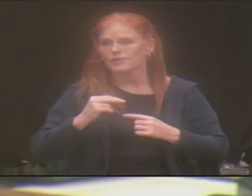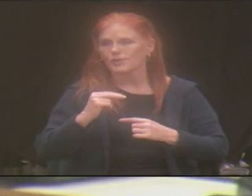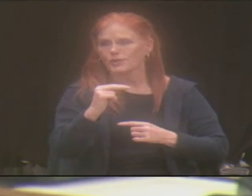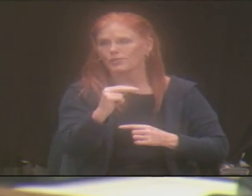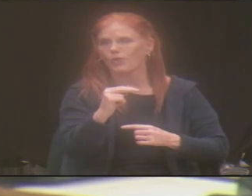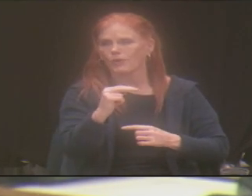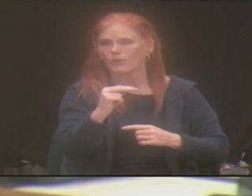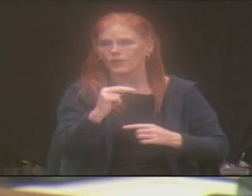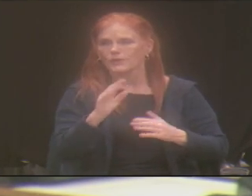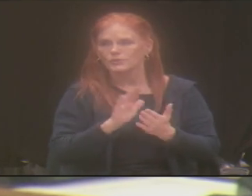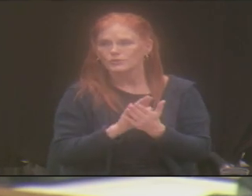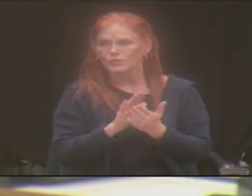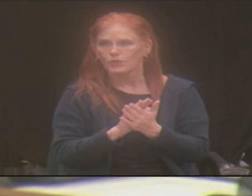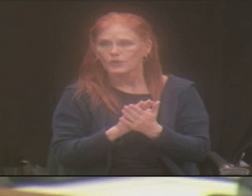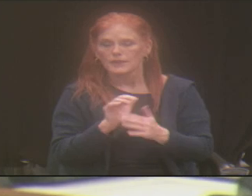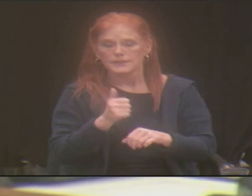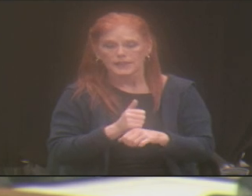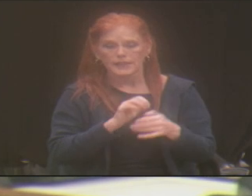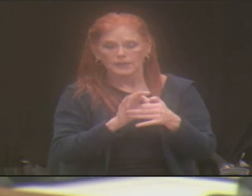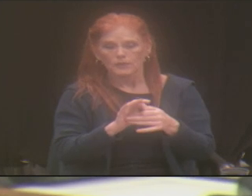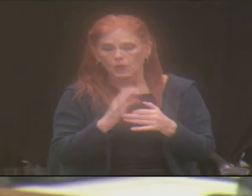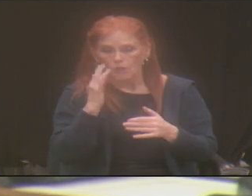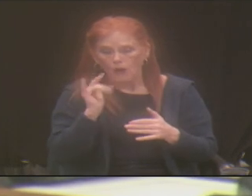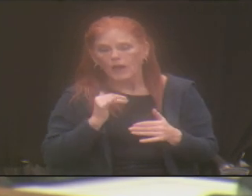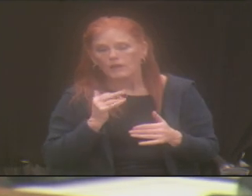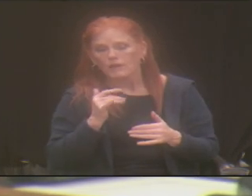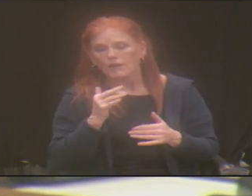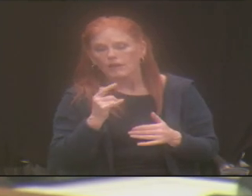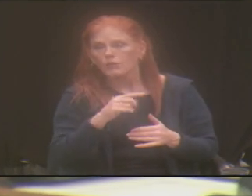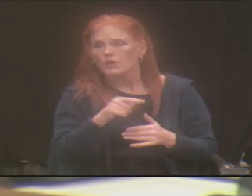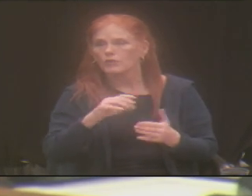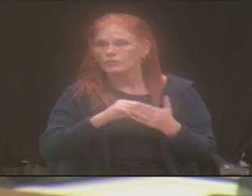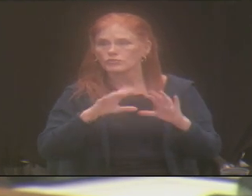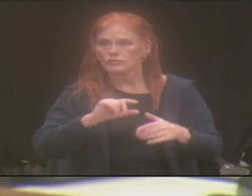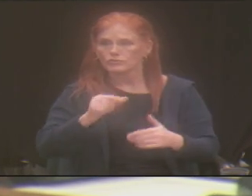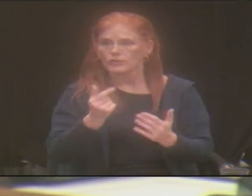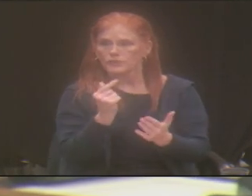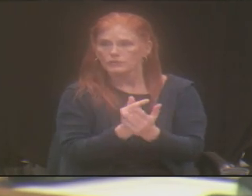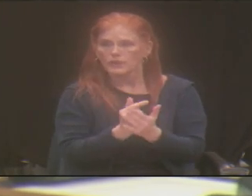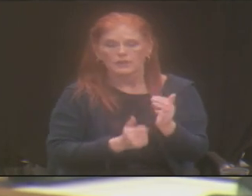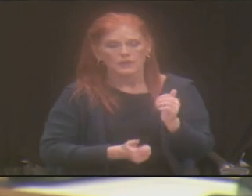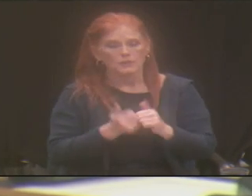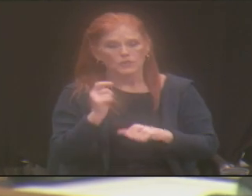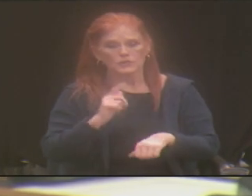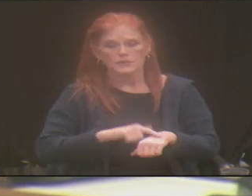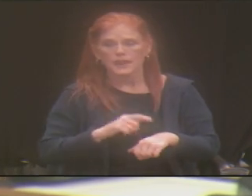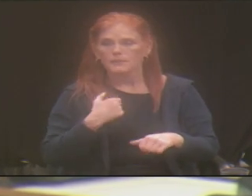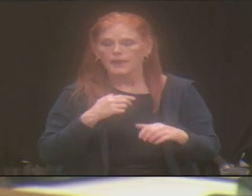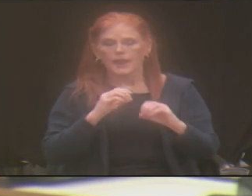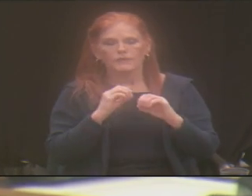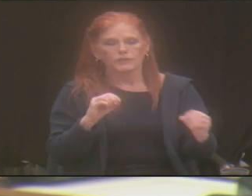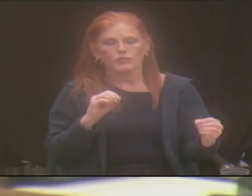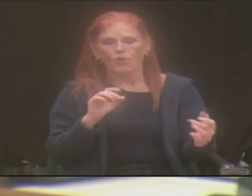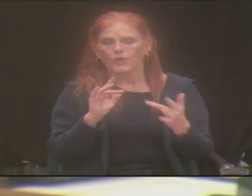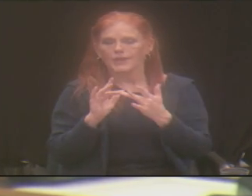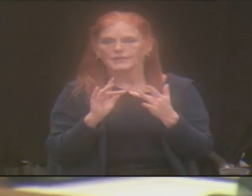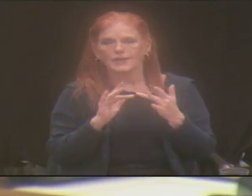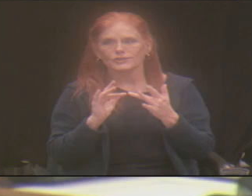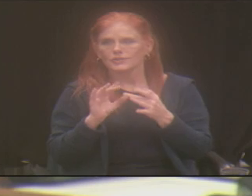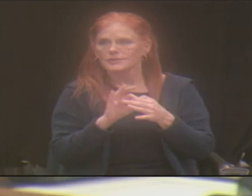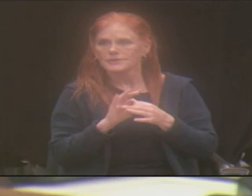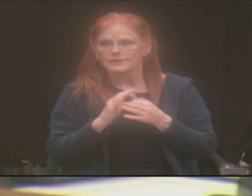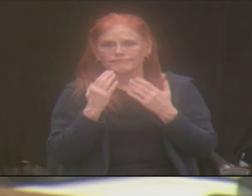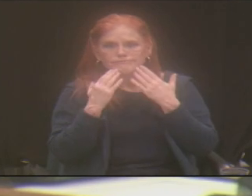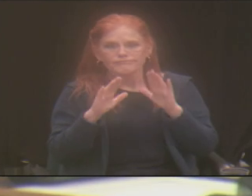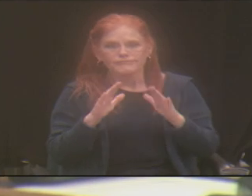those relationships because when those children graduate, most of the time they don't have any connections and they're on their own at